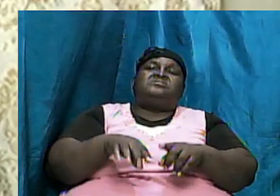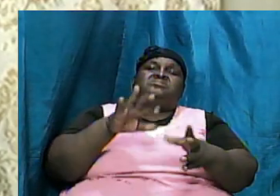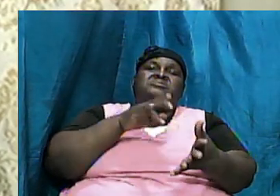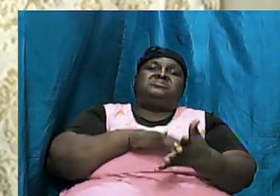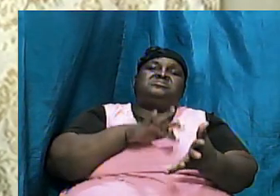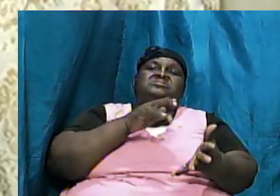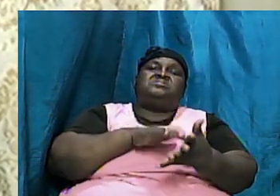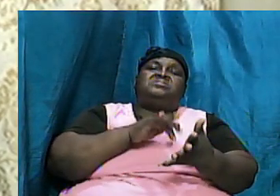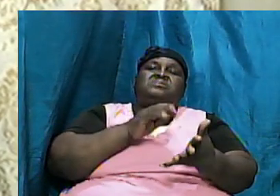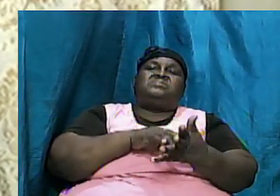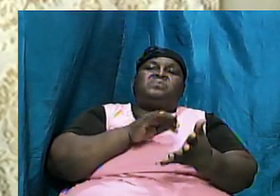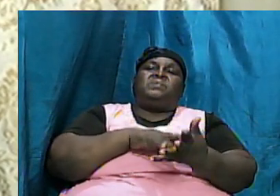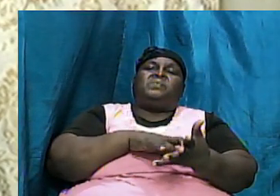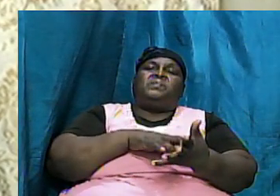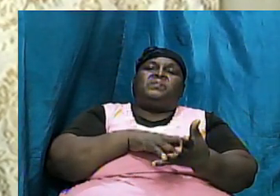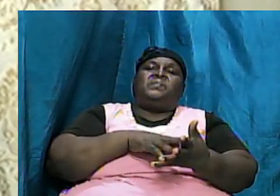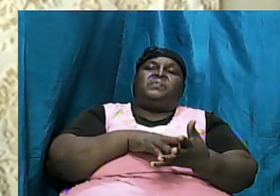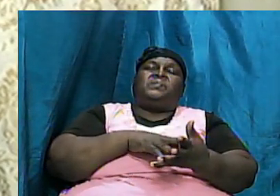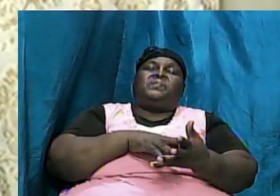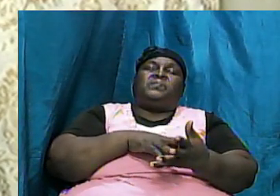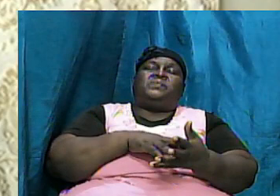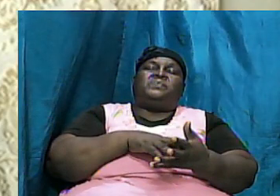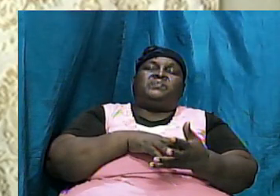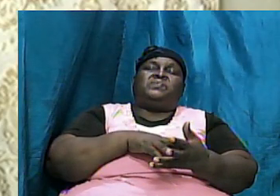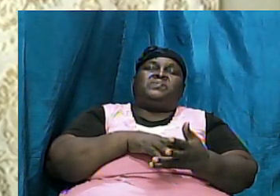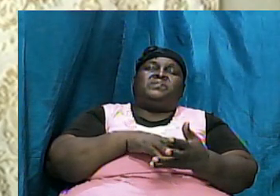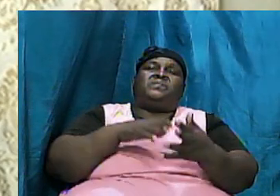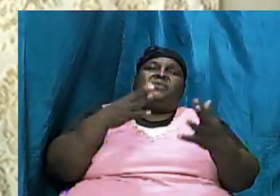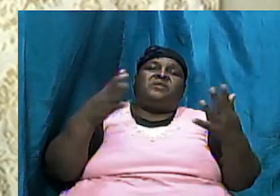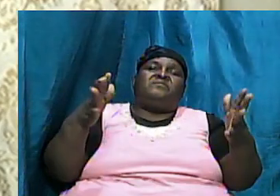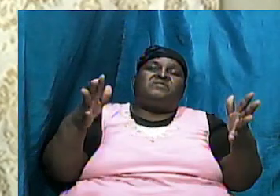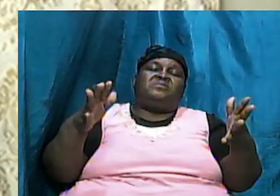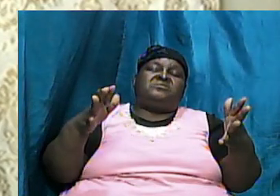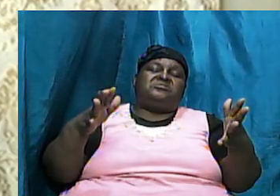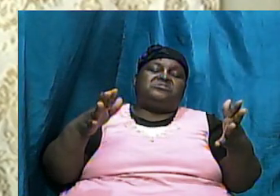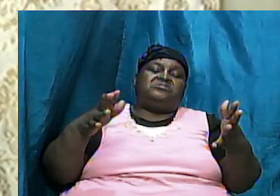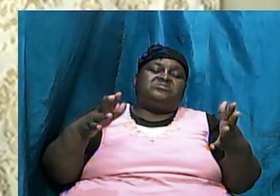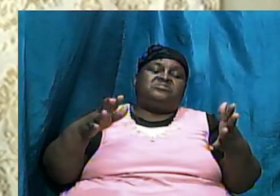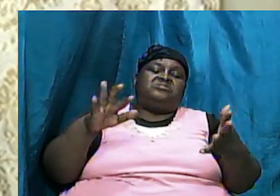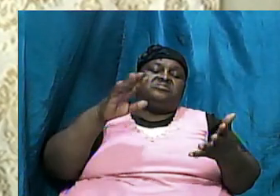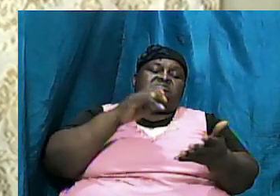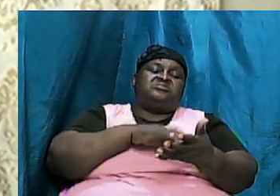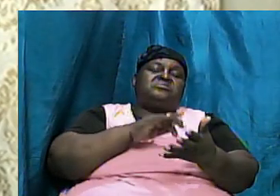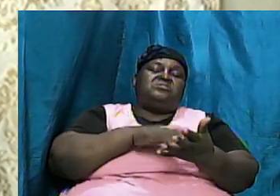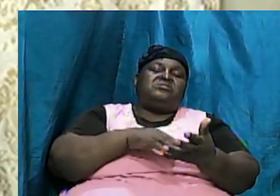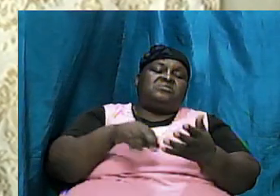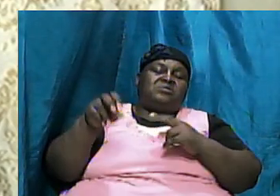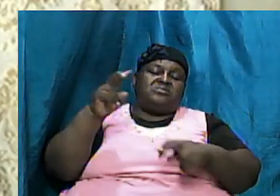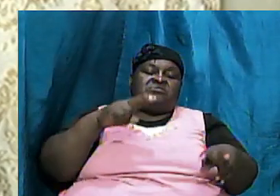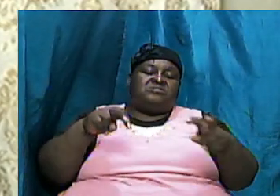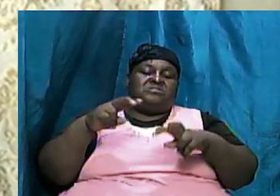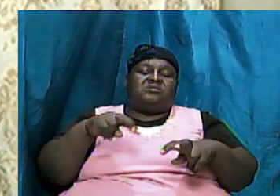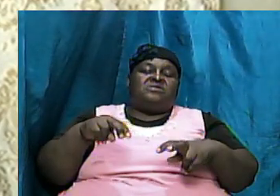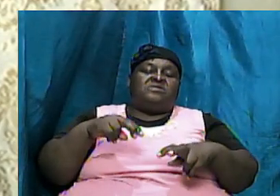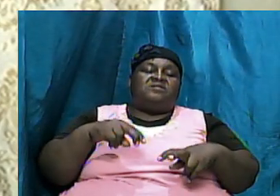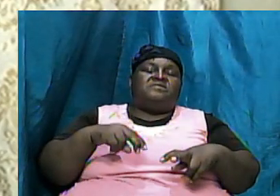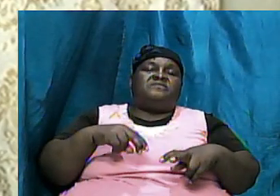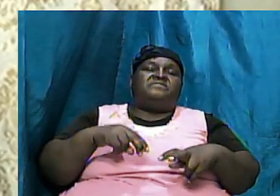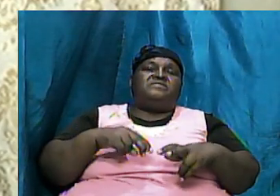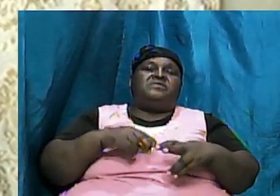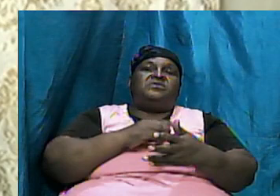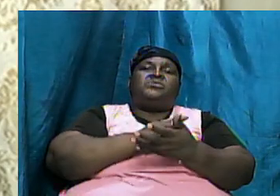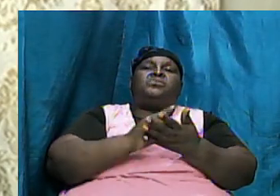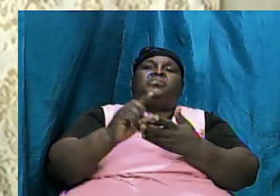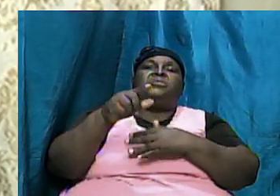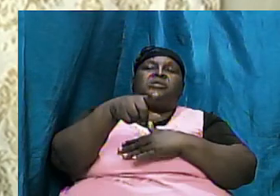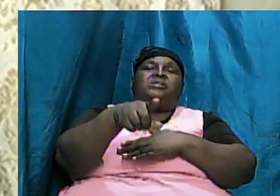and then we pick up and finish the survey next week and thereafter we